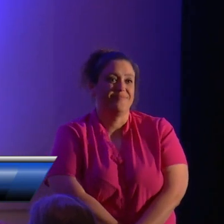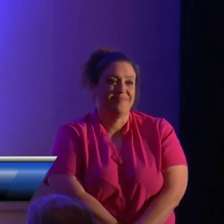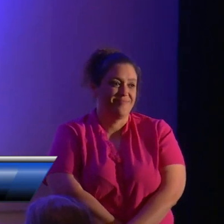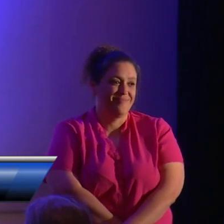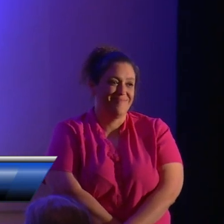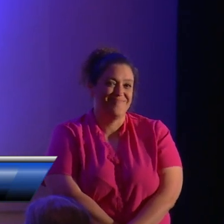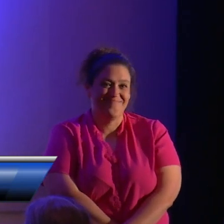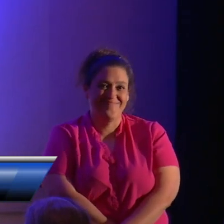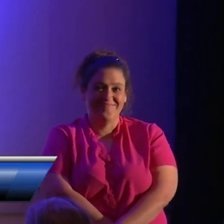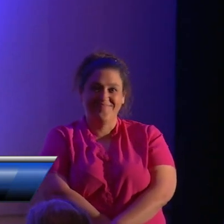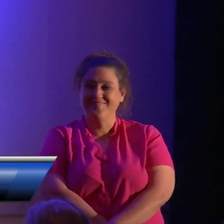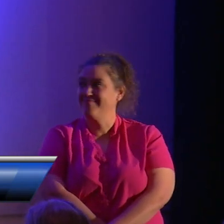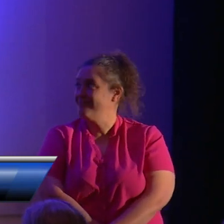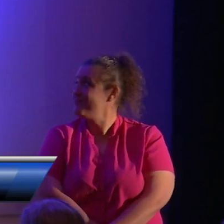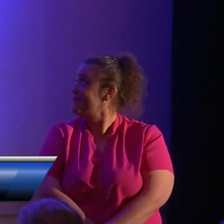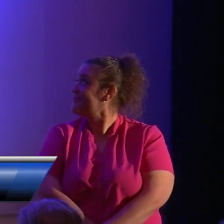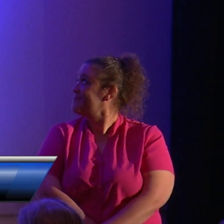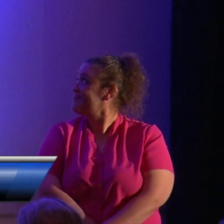That was impressive.